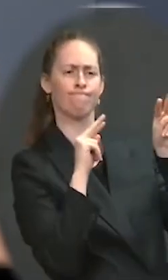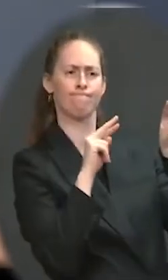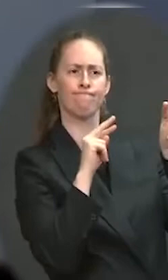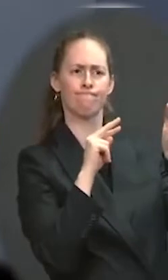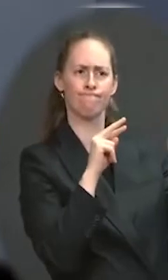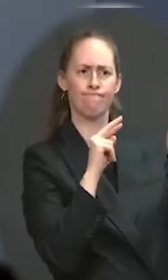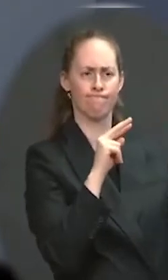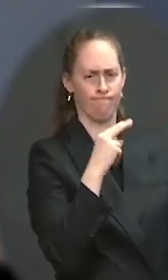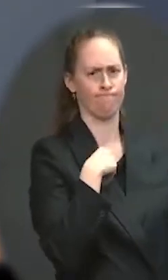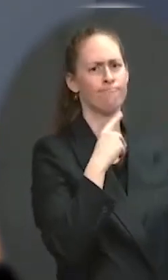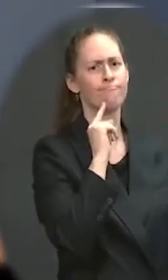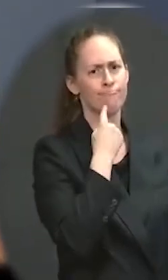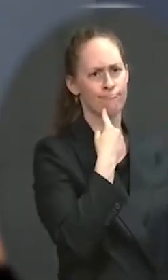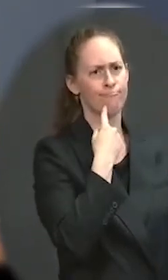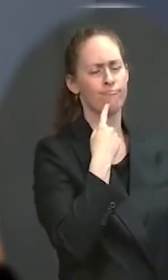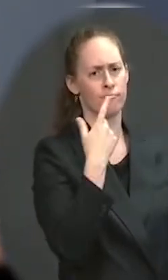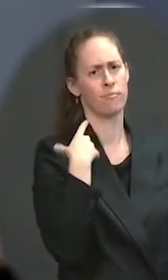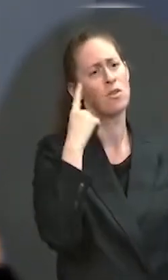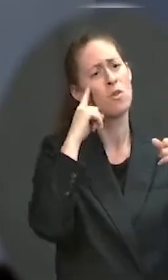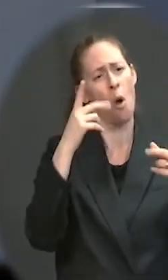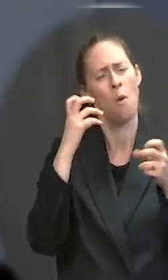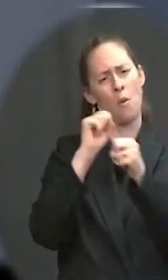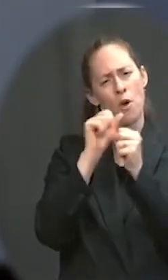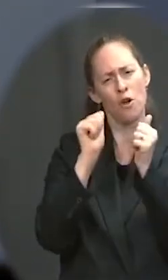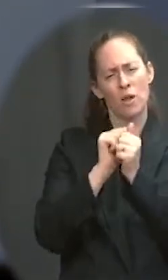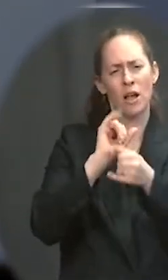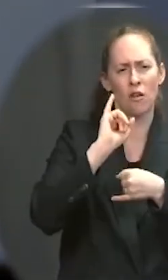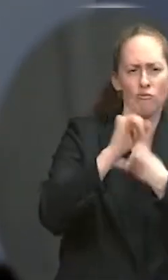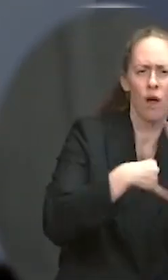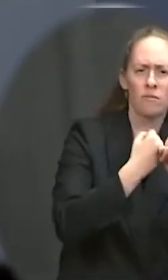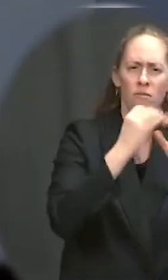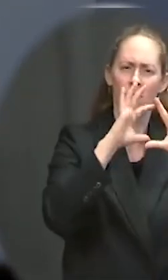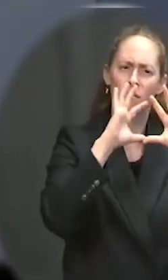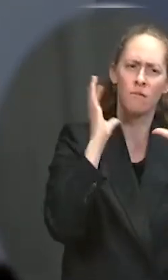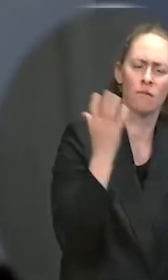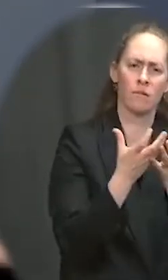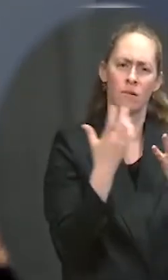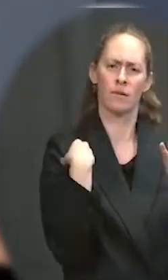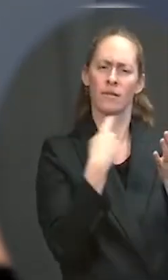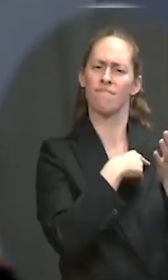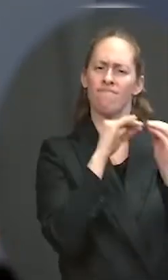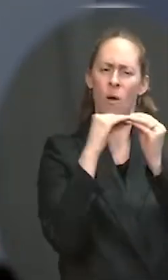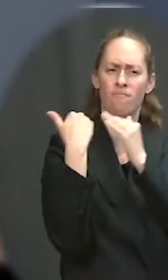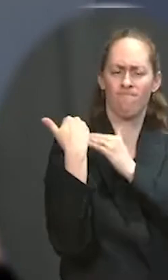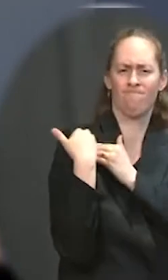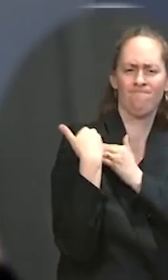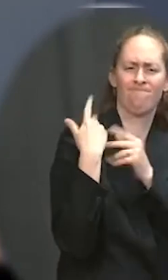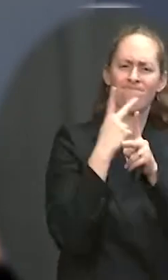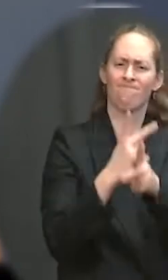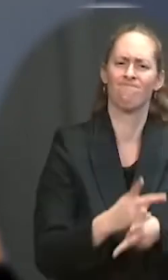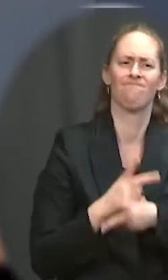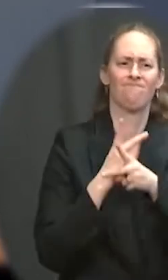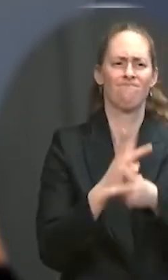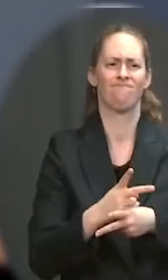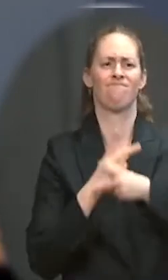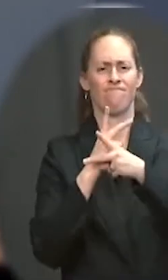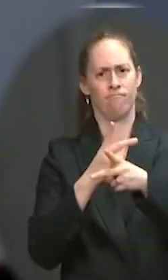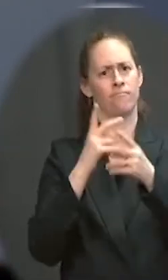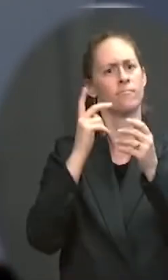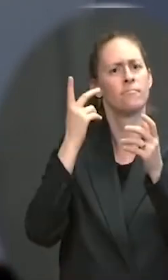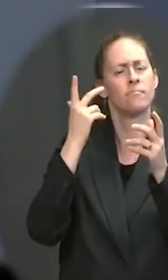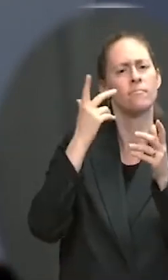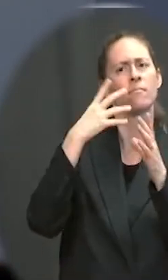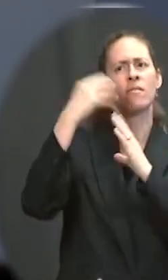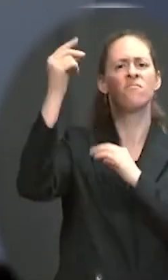with the international community to promote leadership and responsible space behaviors. It's in the shared interests of all nations to act